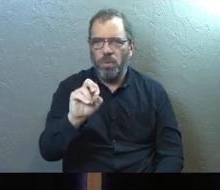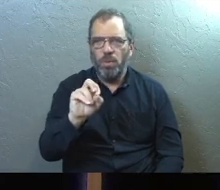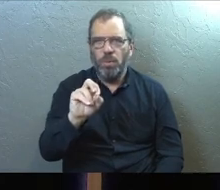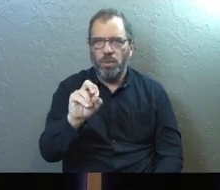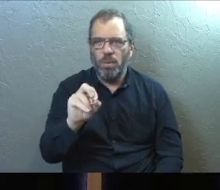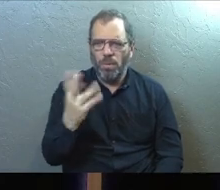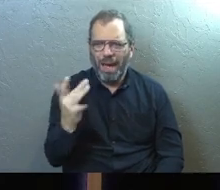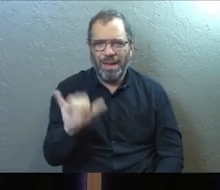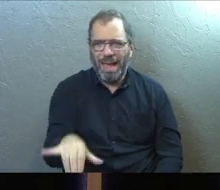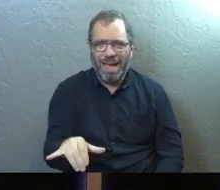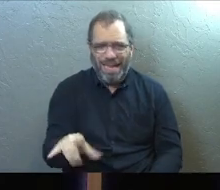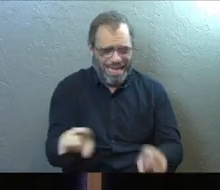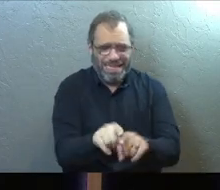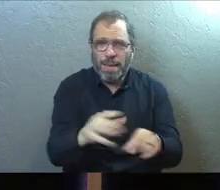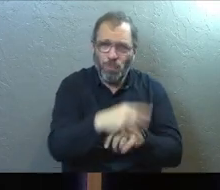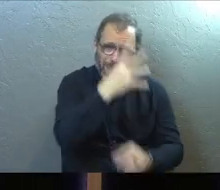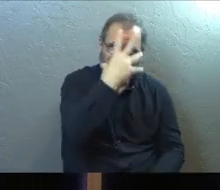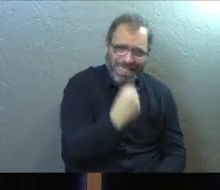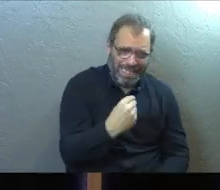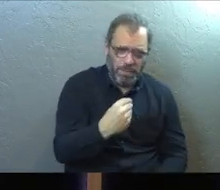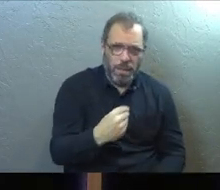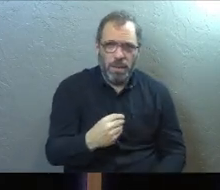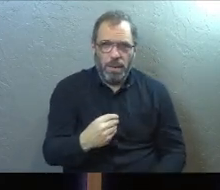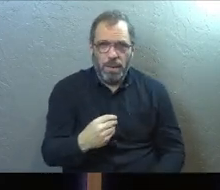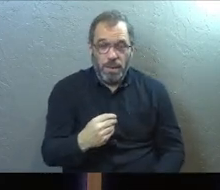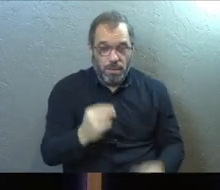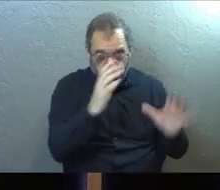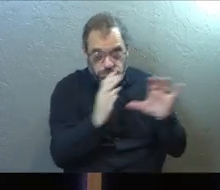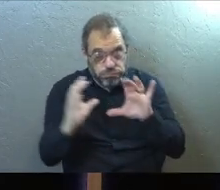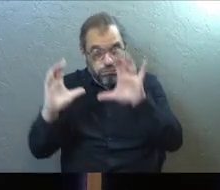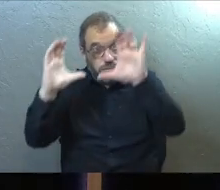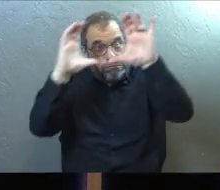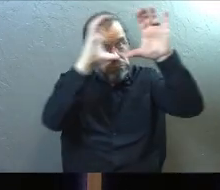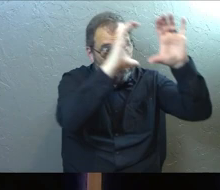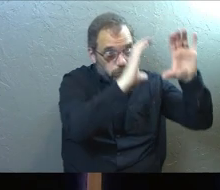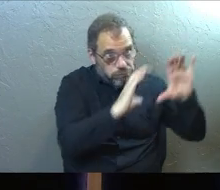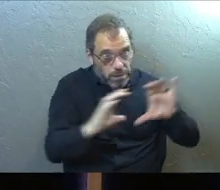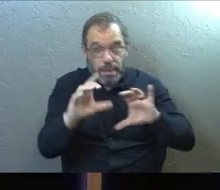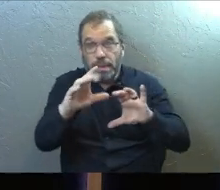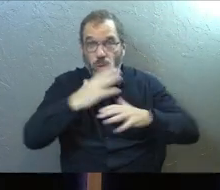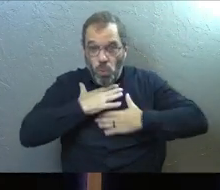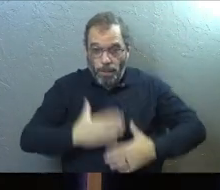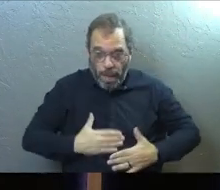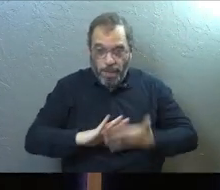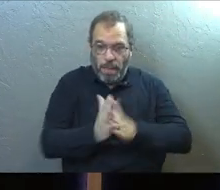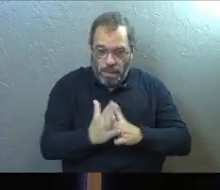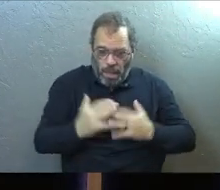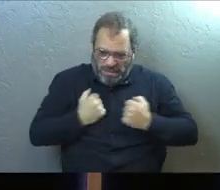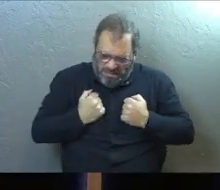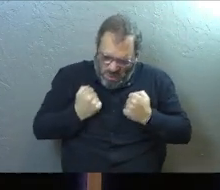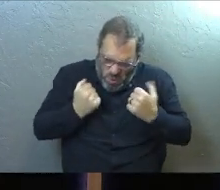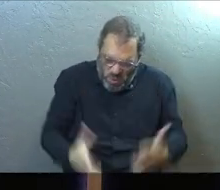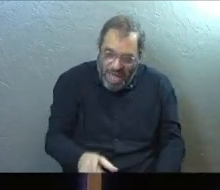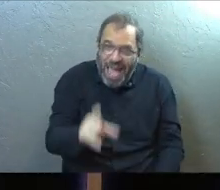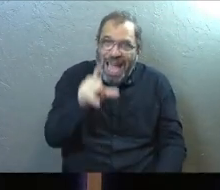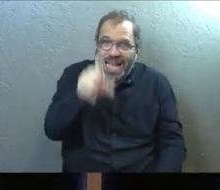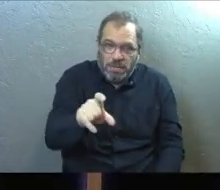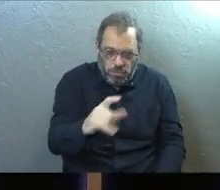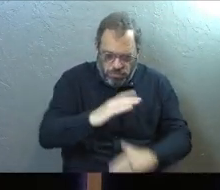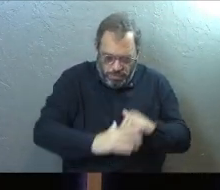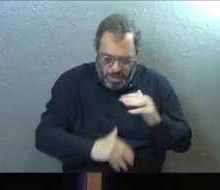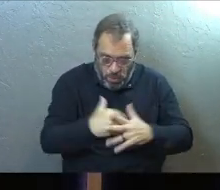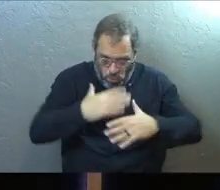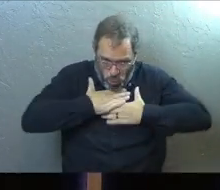would I do that? It's the same thing with sleep. God has ordained that your body would become physically exhausted and you would